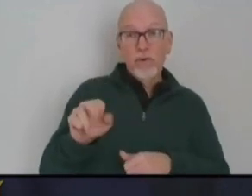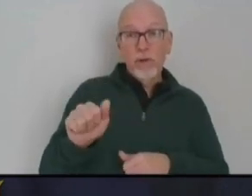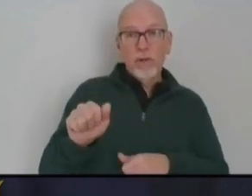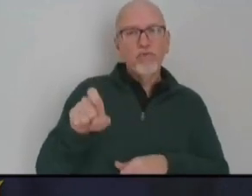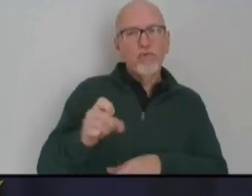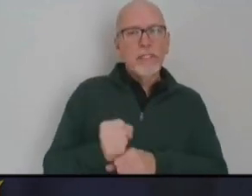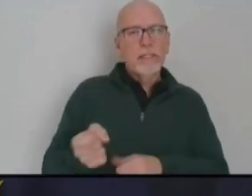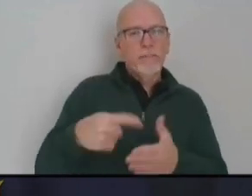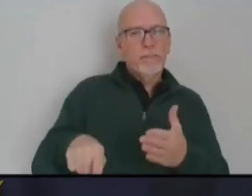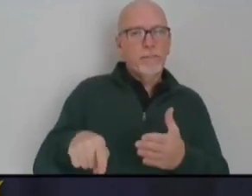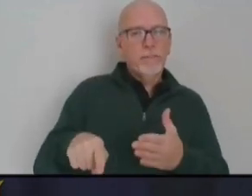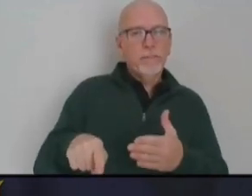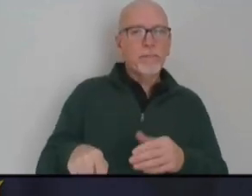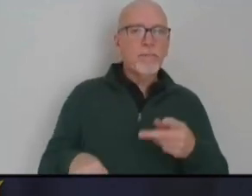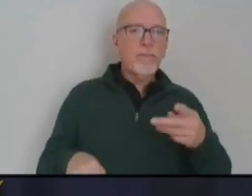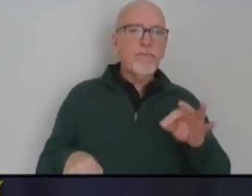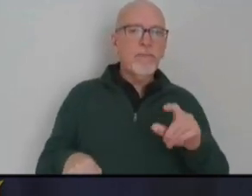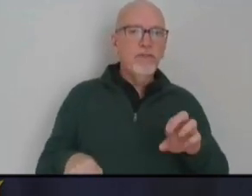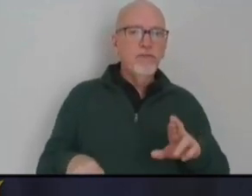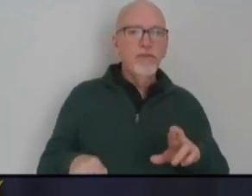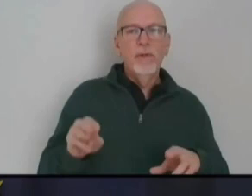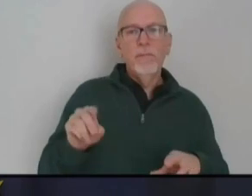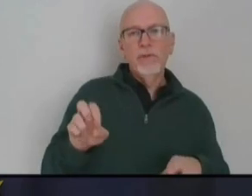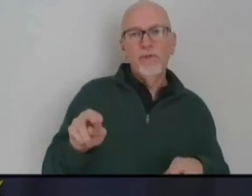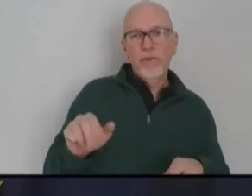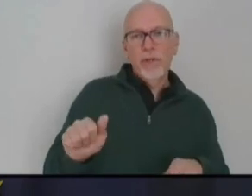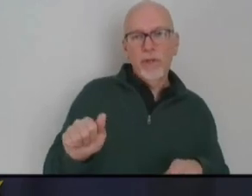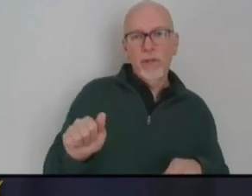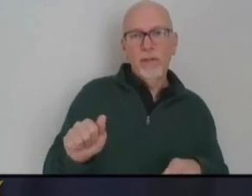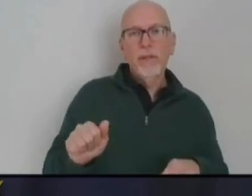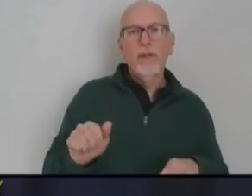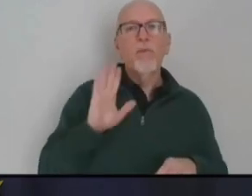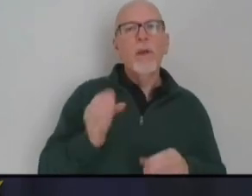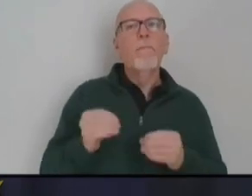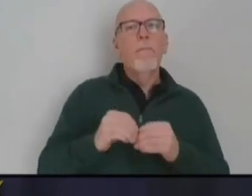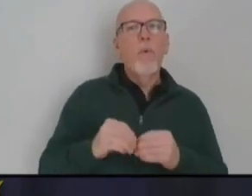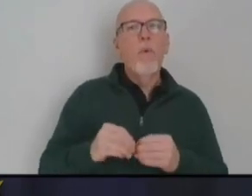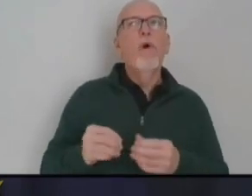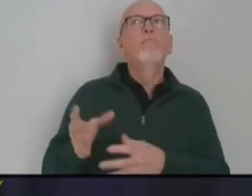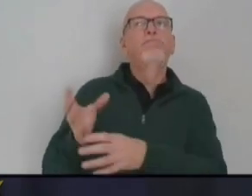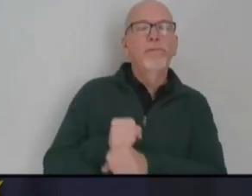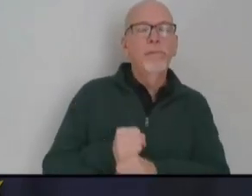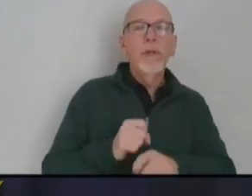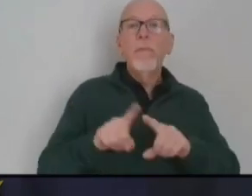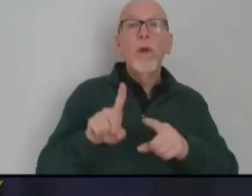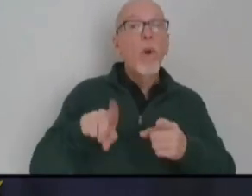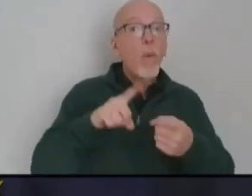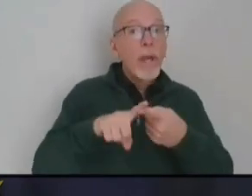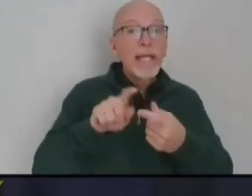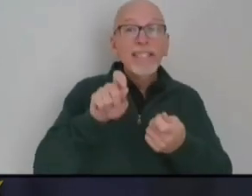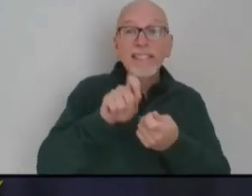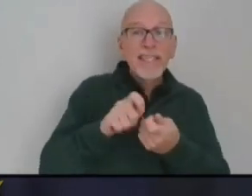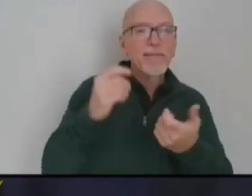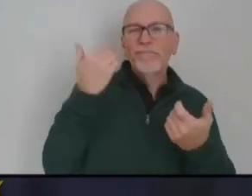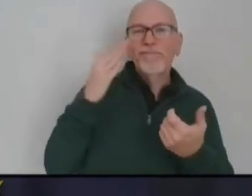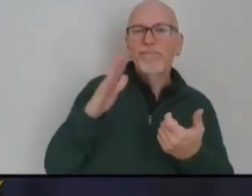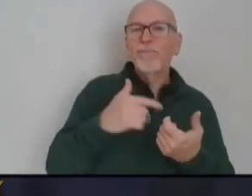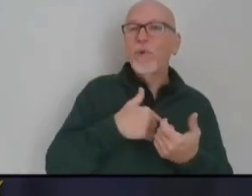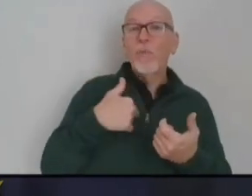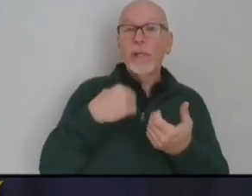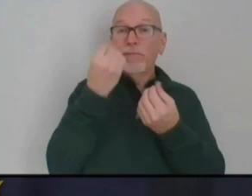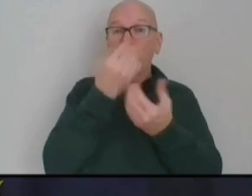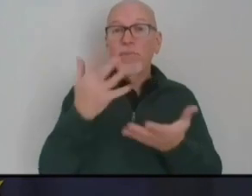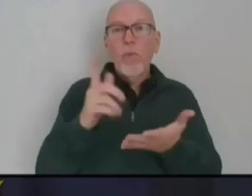week to get Pfizer and Moderna. And for it to be a much bigger amount, we just don't know exactly what that is. So we're only sharing with you what we were